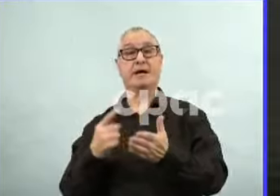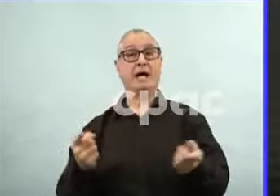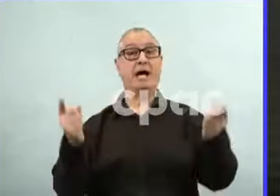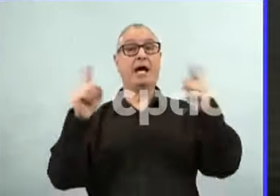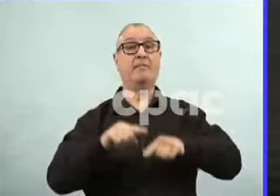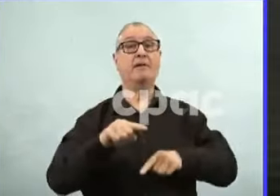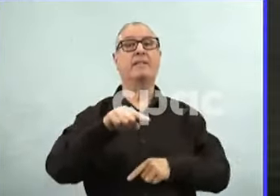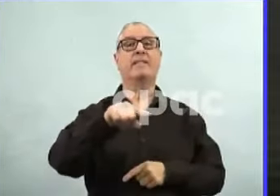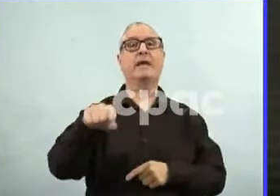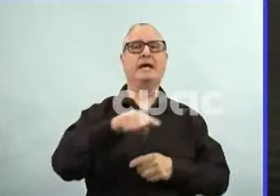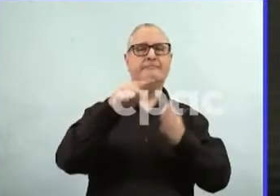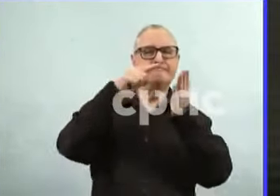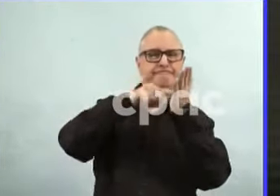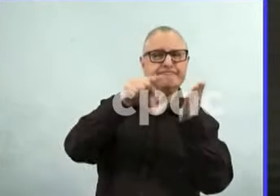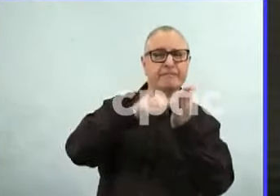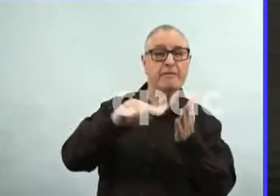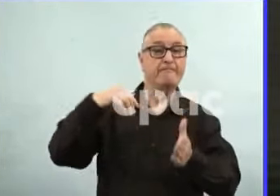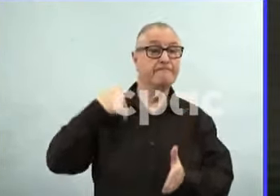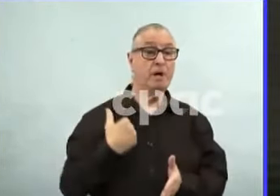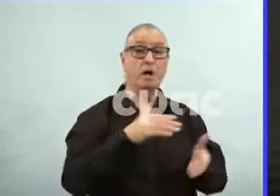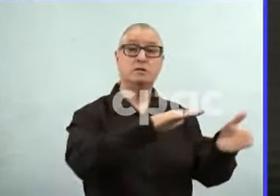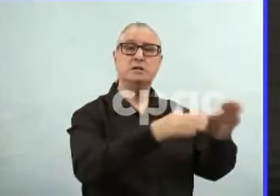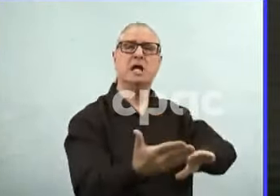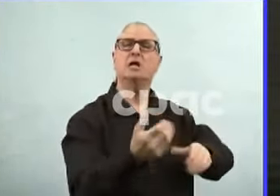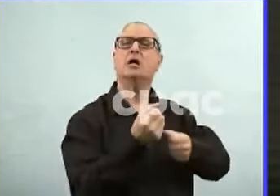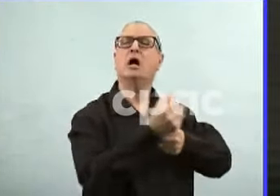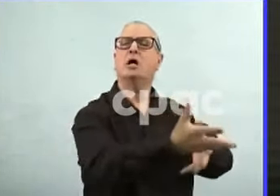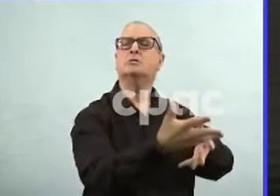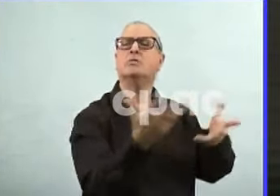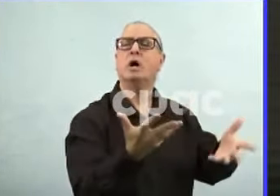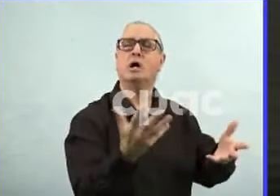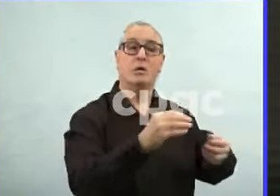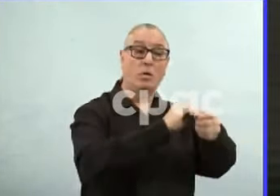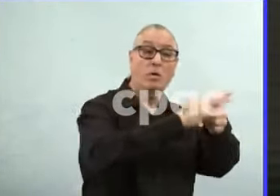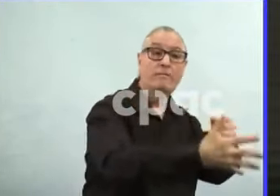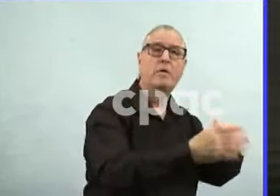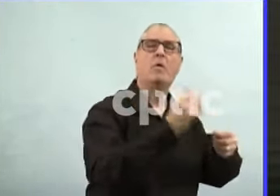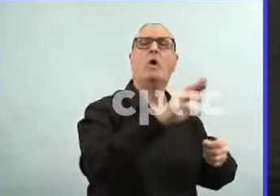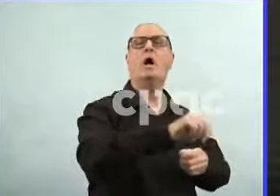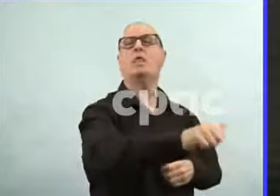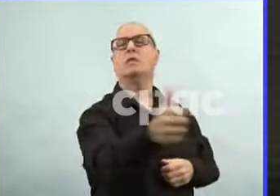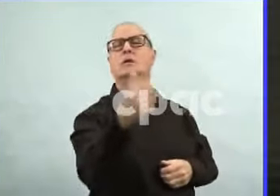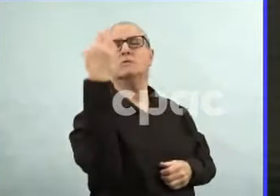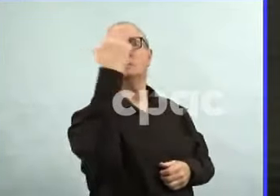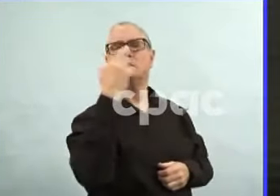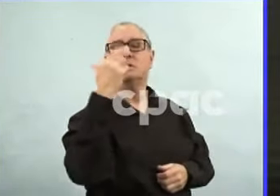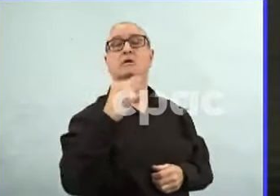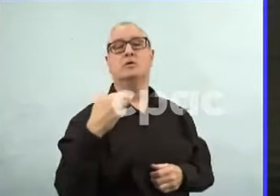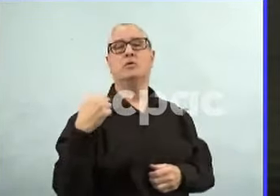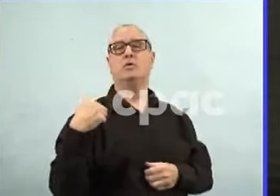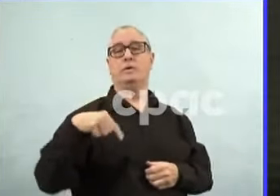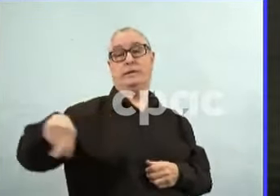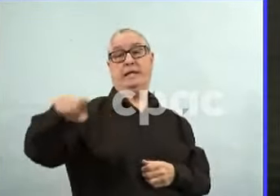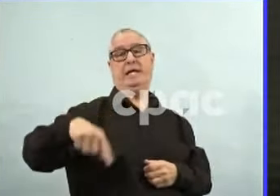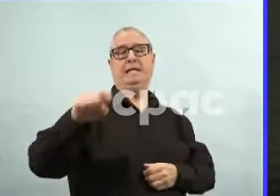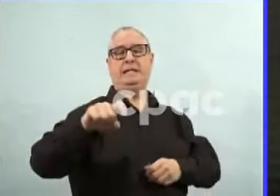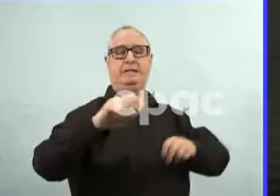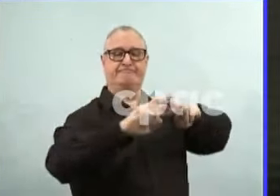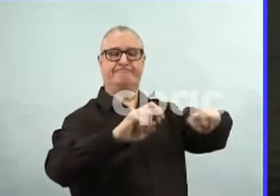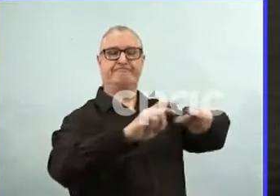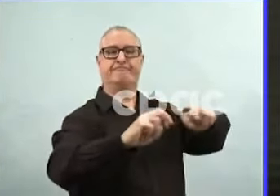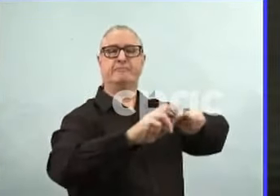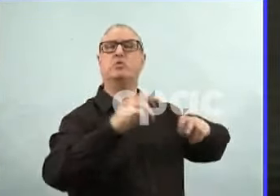there's a lot of transmission out there as well in relation to COVID-19 as well. So there might be some incidental COVID-19 infections that are being